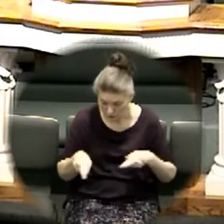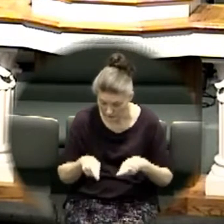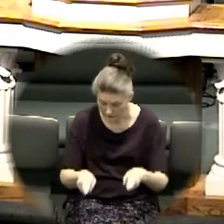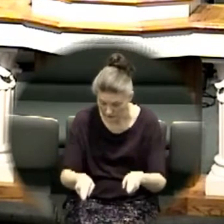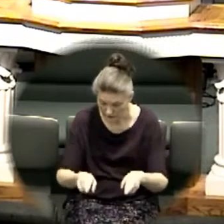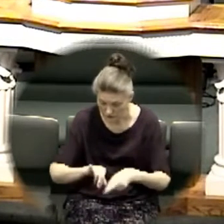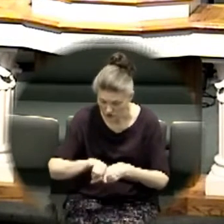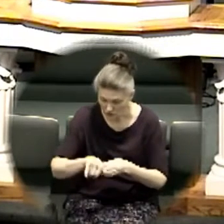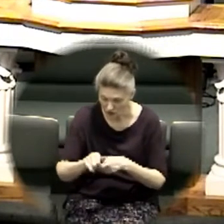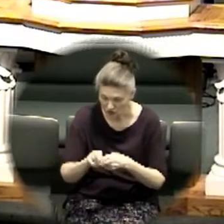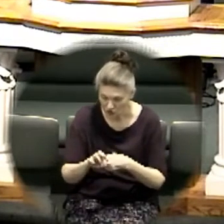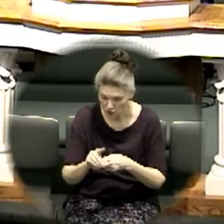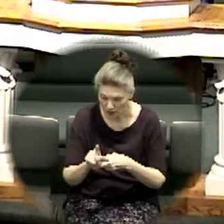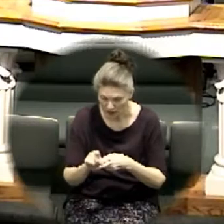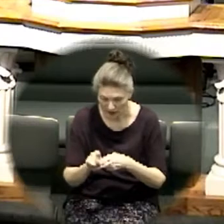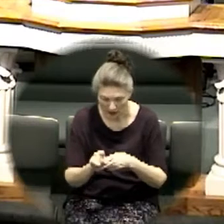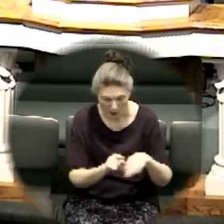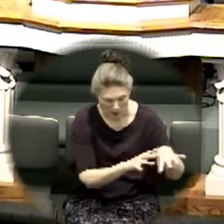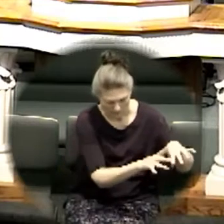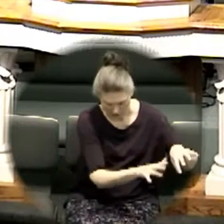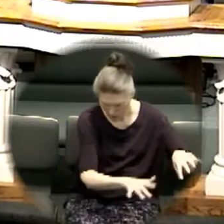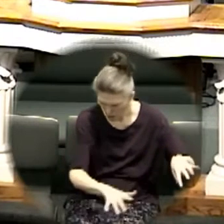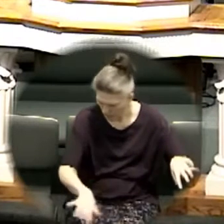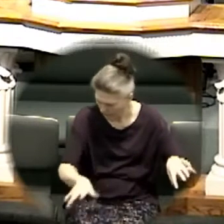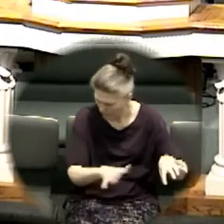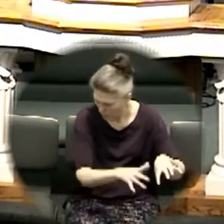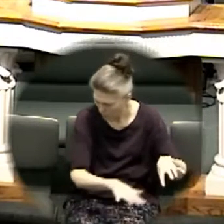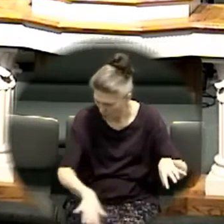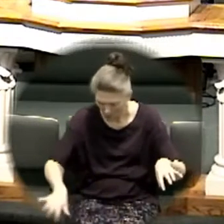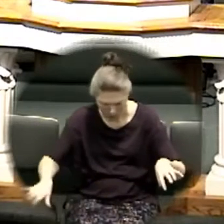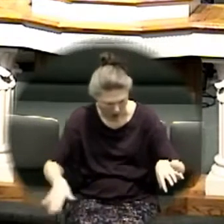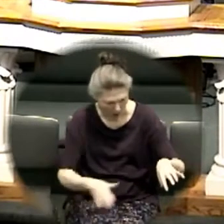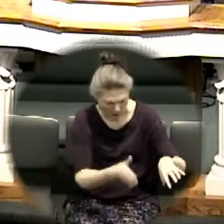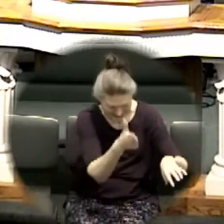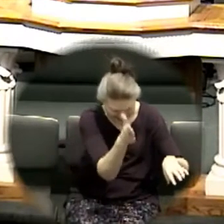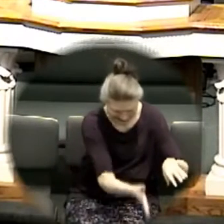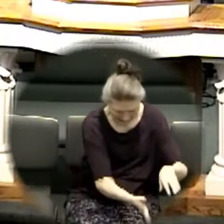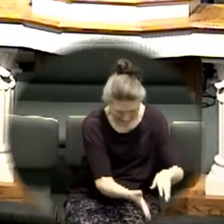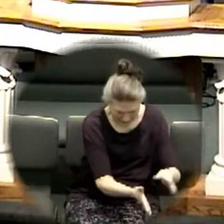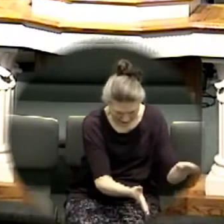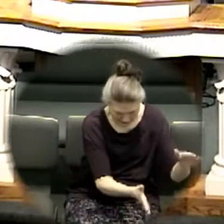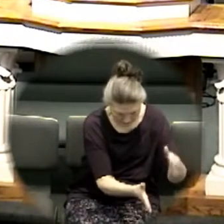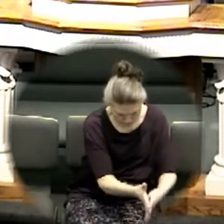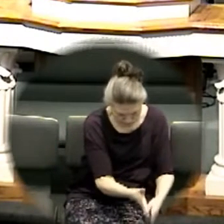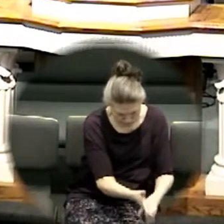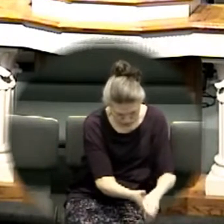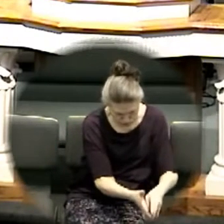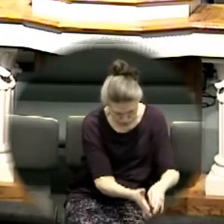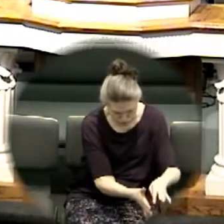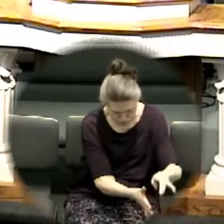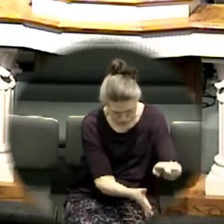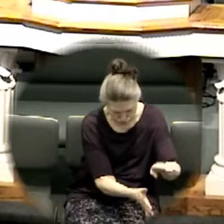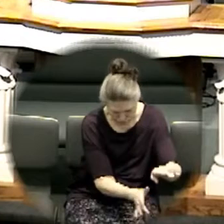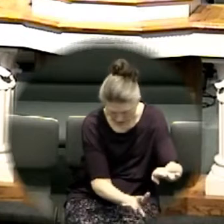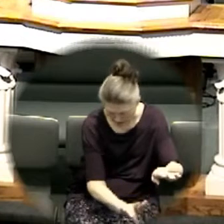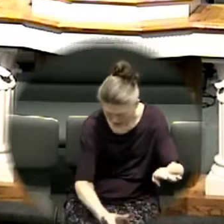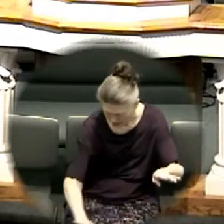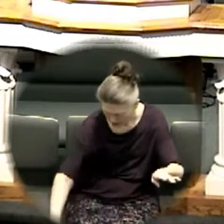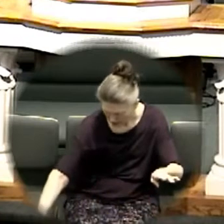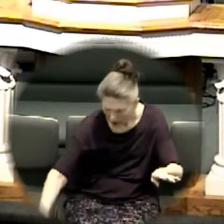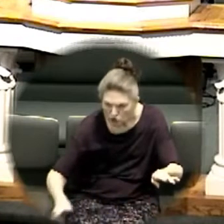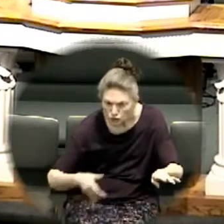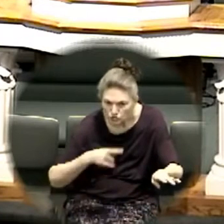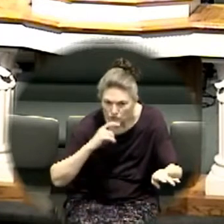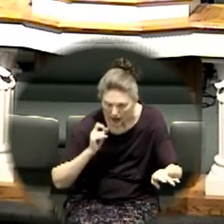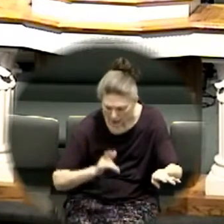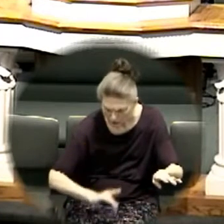i would raise my hand and i would say man that sounds good to me imagine if you were the one that was in front with that